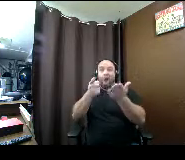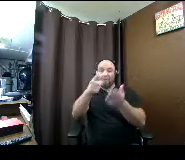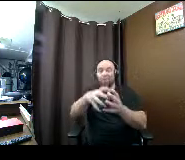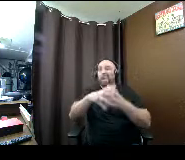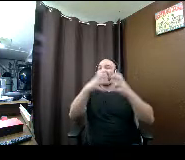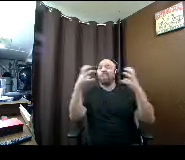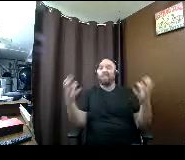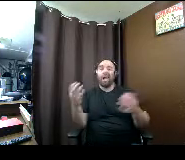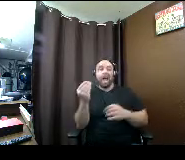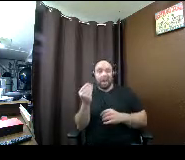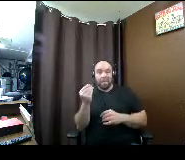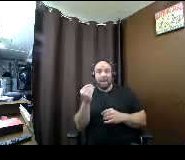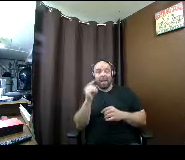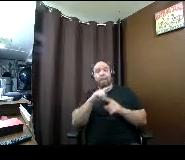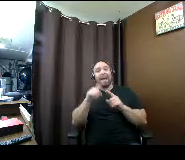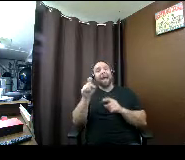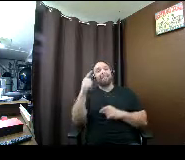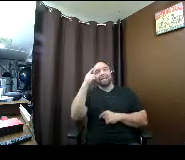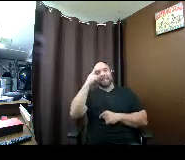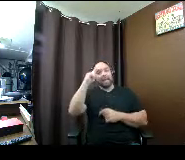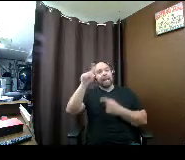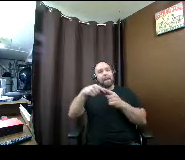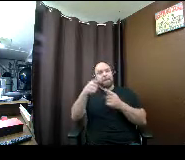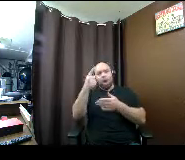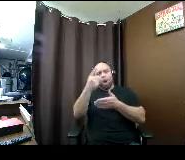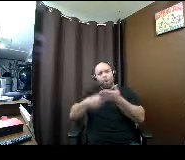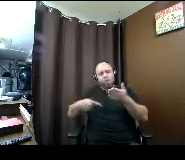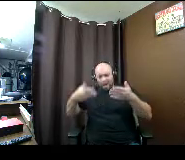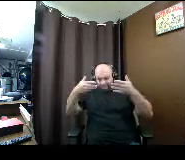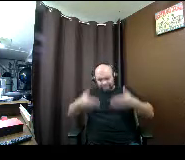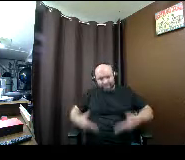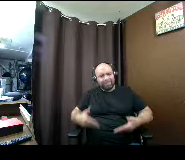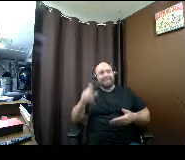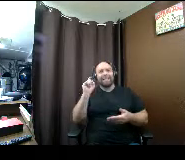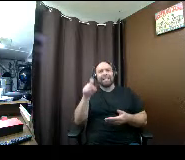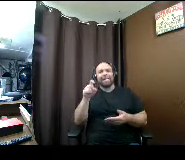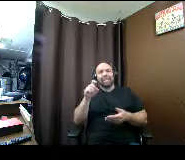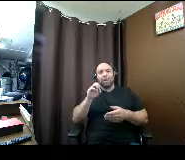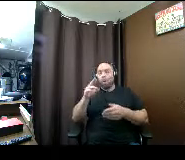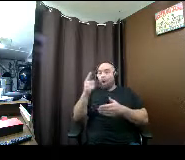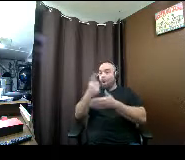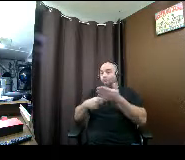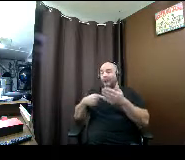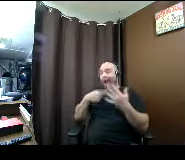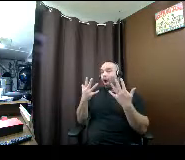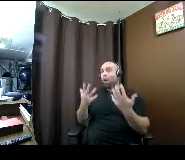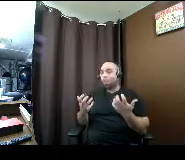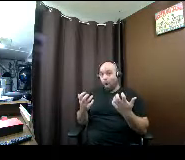really about thinking about what you need versus what you want because you have to pay that fund that money back